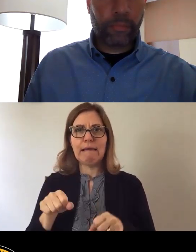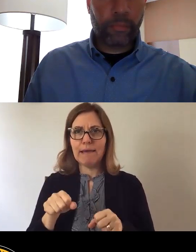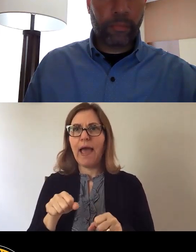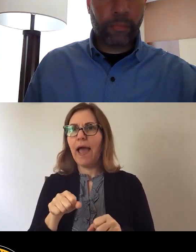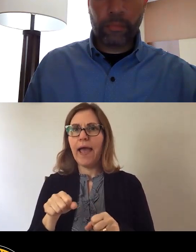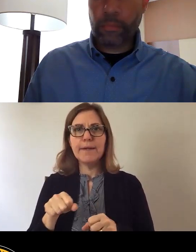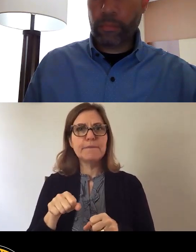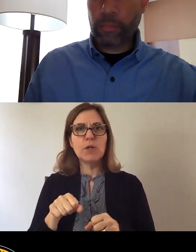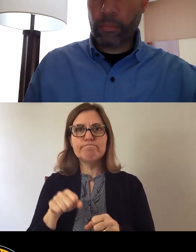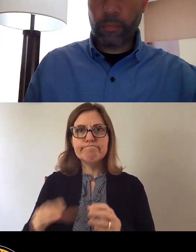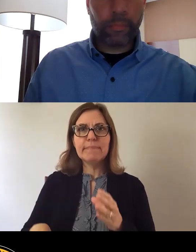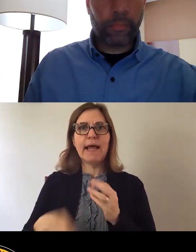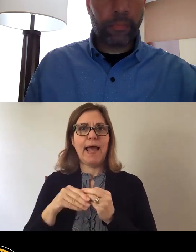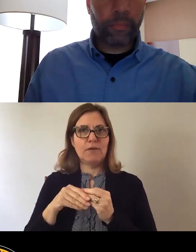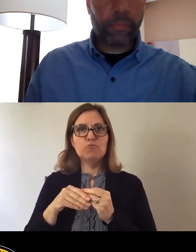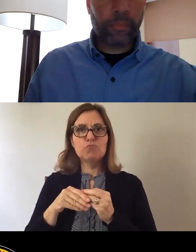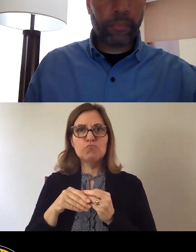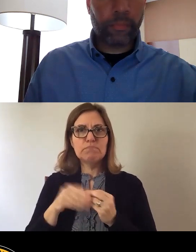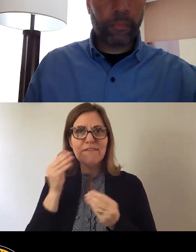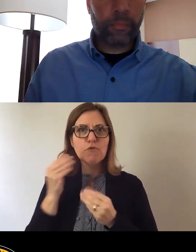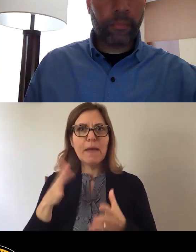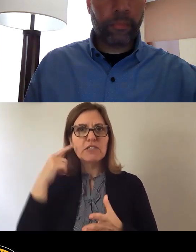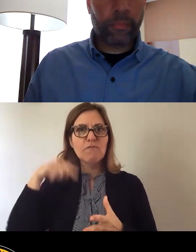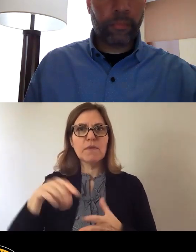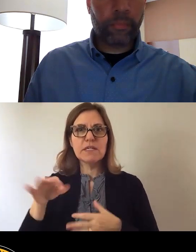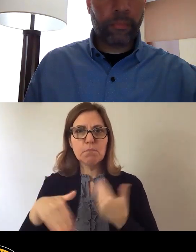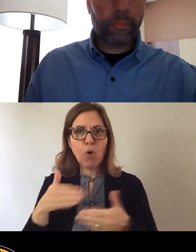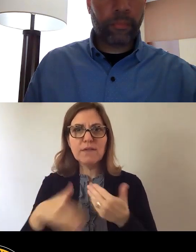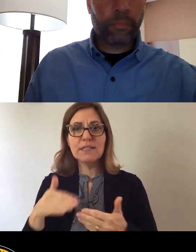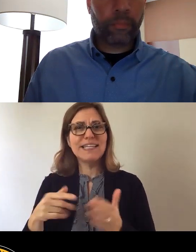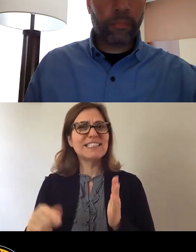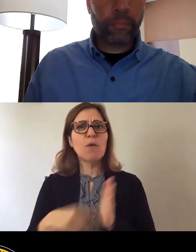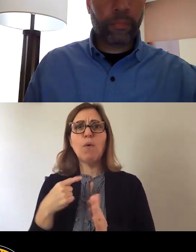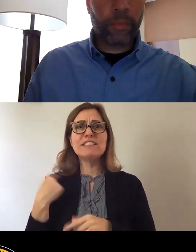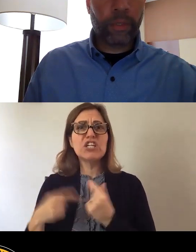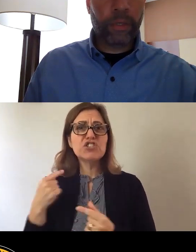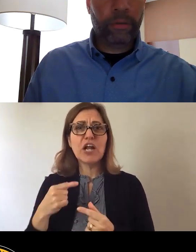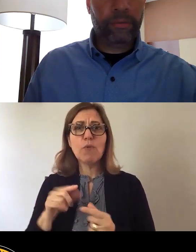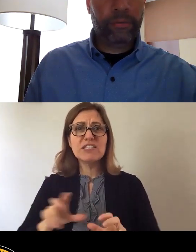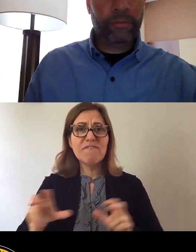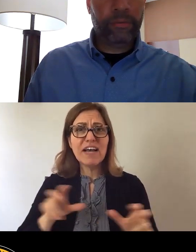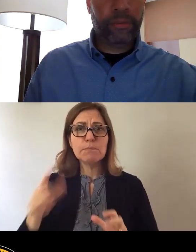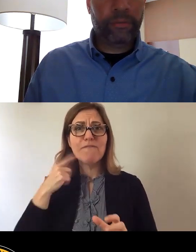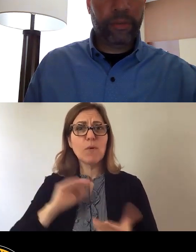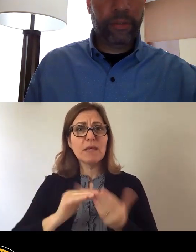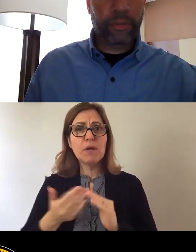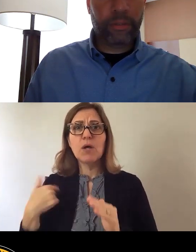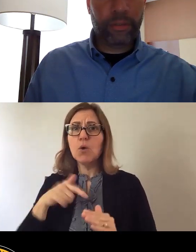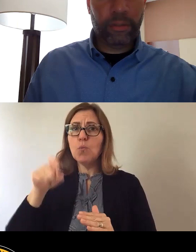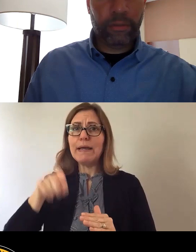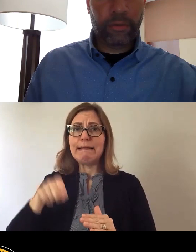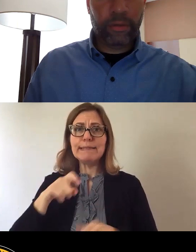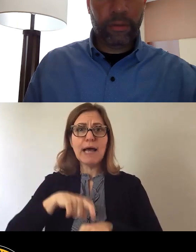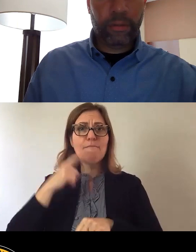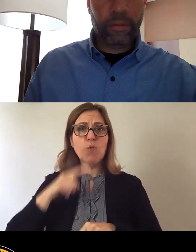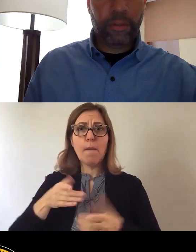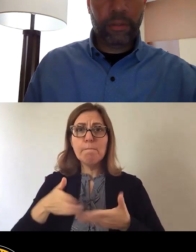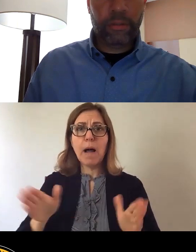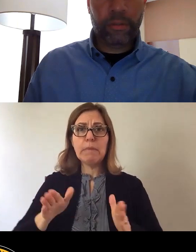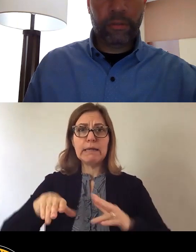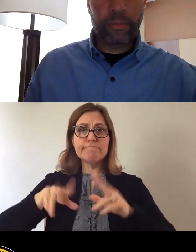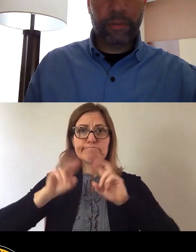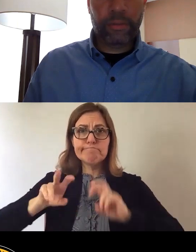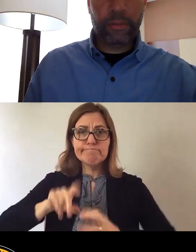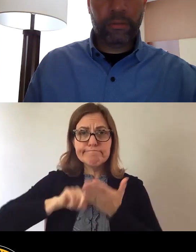We need a public conversation on this once in a generation investment into our communities. We need time for public examination and public conversation